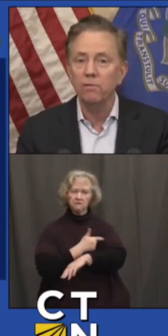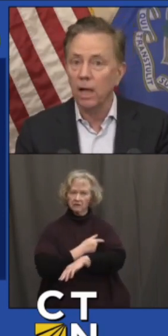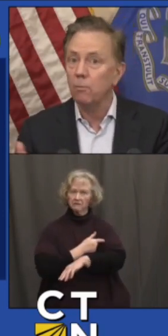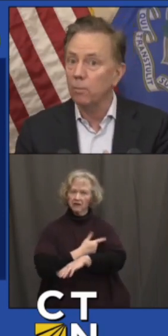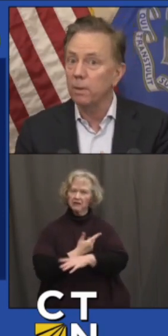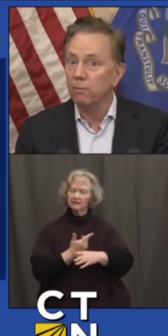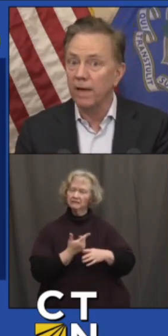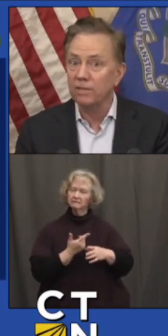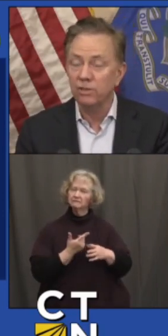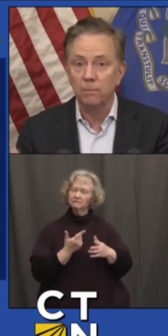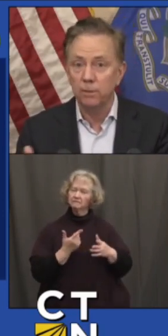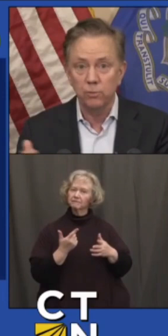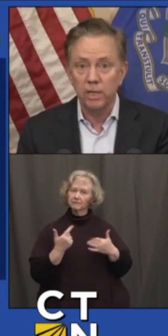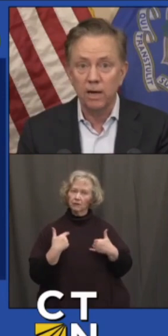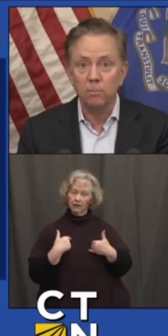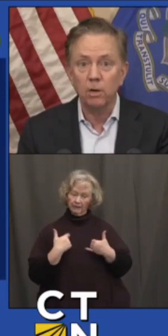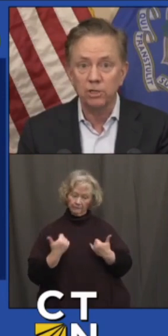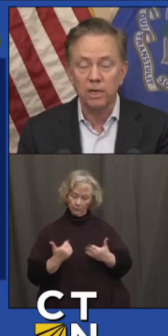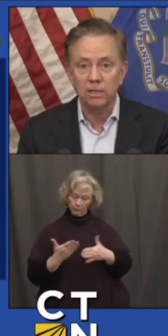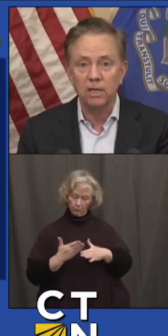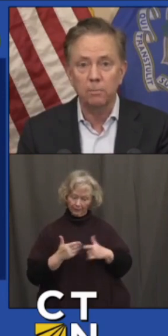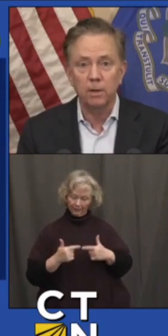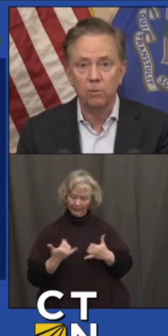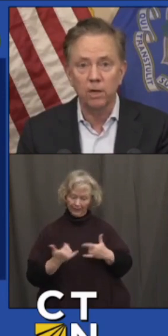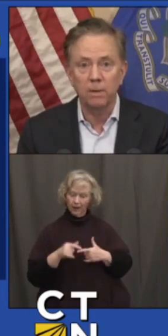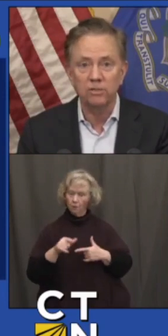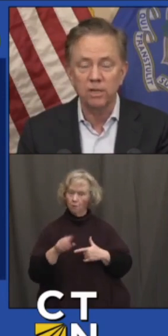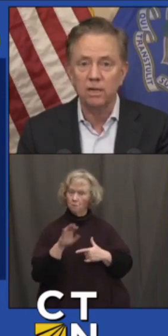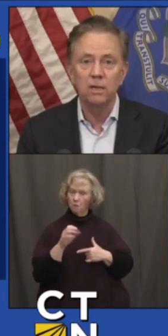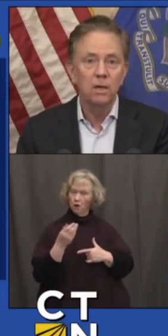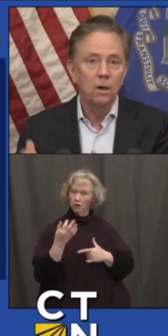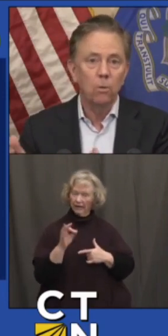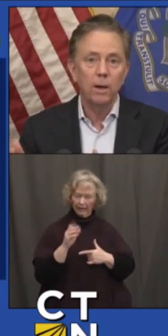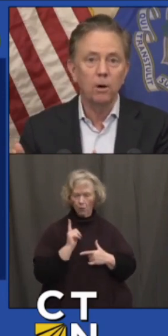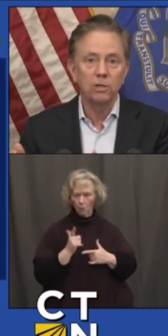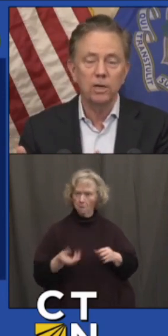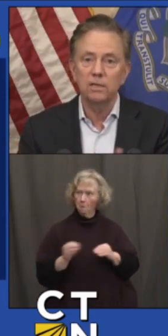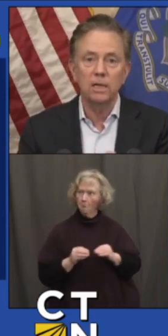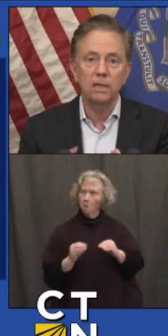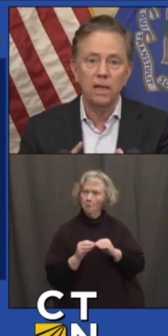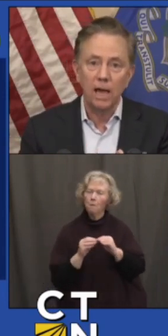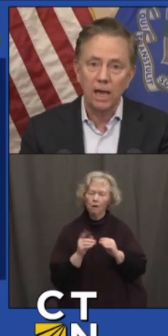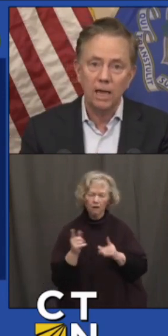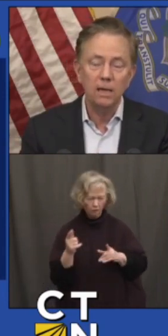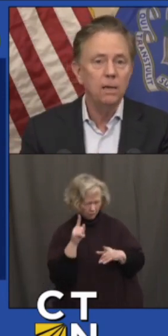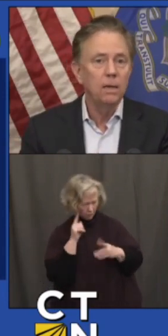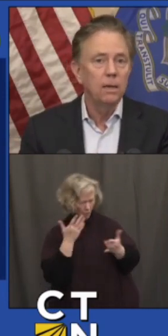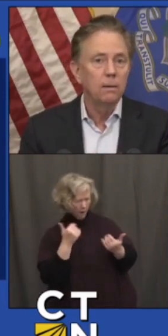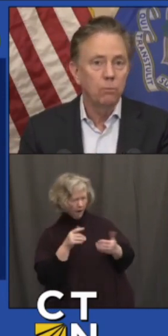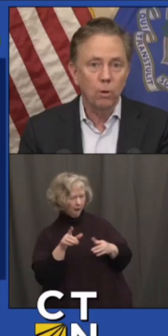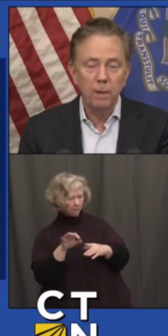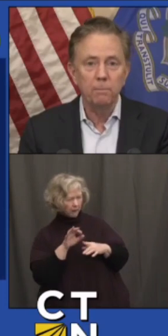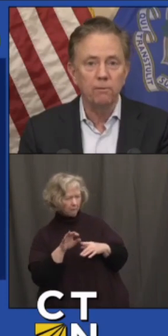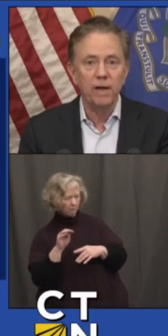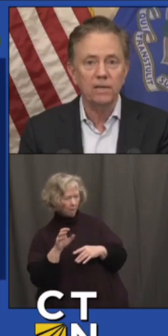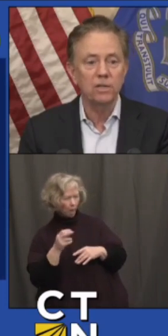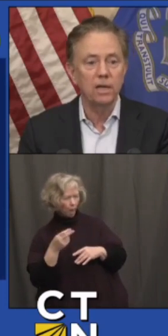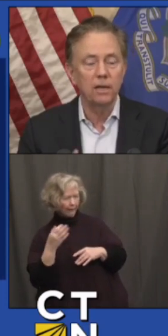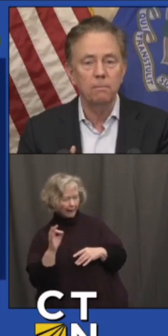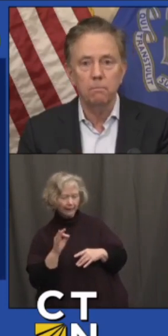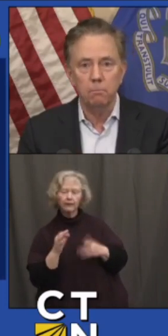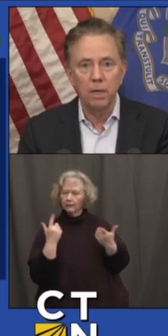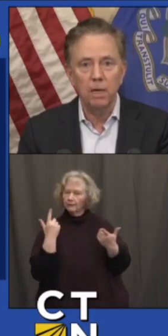we'll have a lot more people vaccinated between now and March 19th, by the way. may say, why March 19th? A, more people